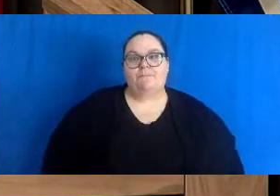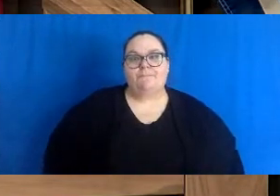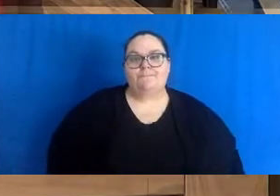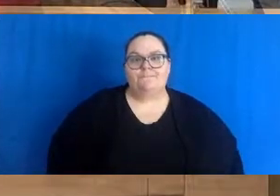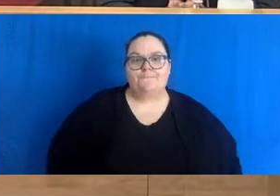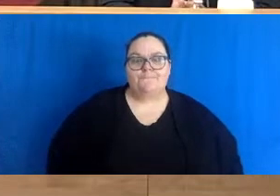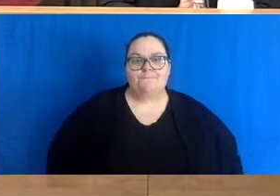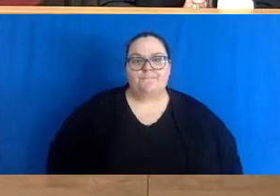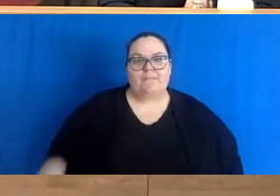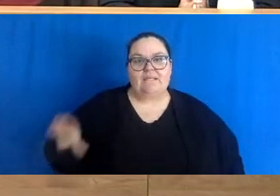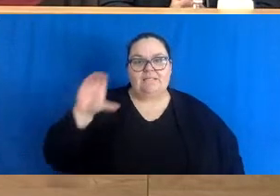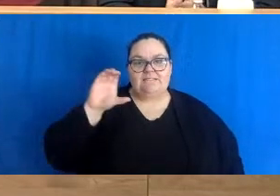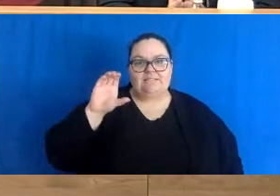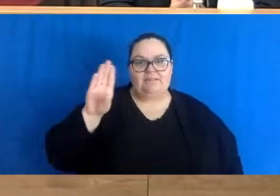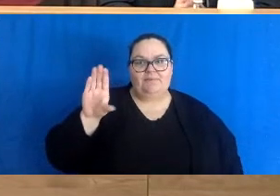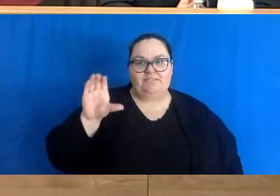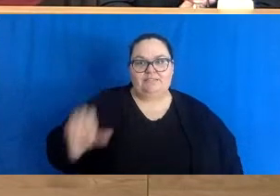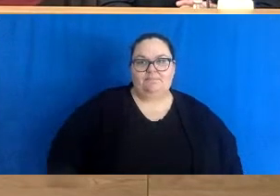Legere with CBC